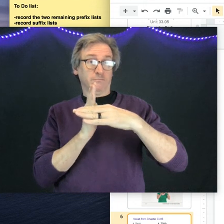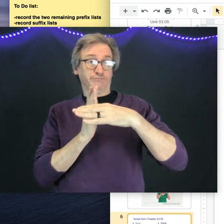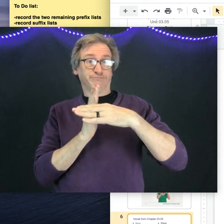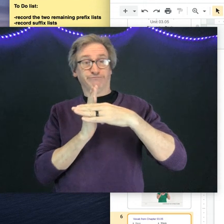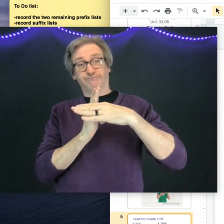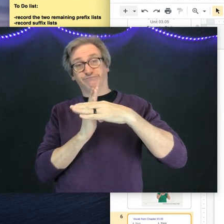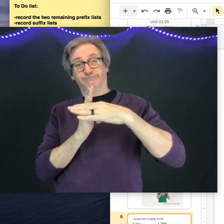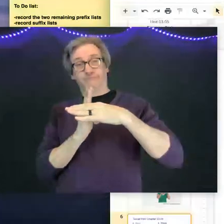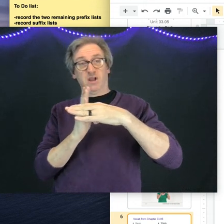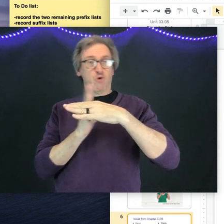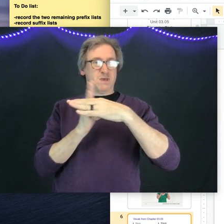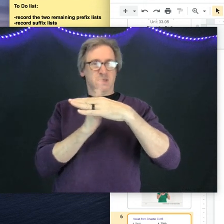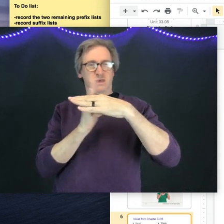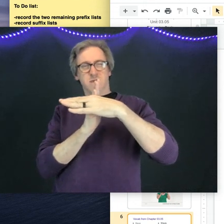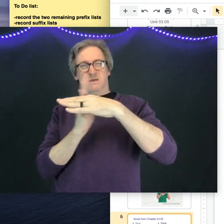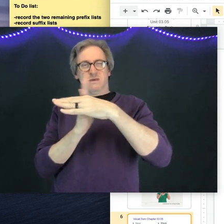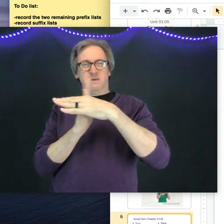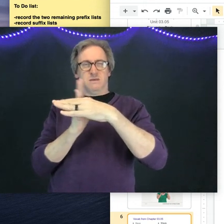point.